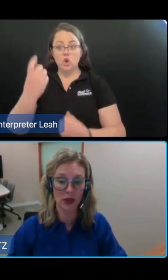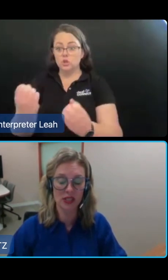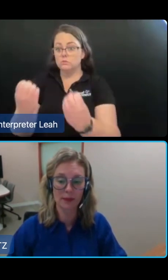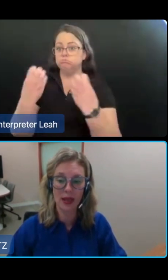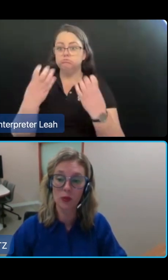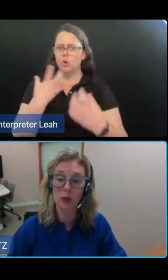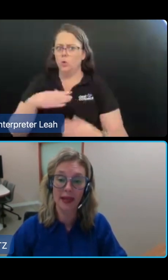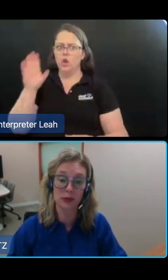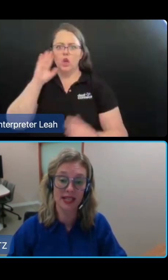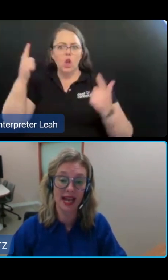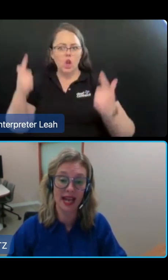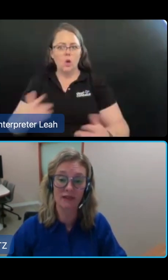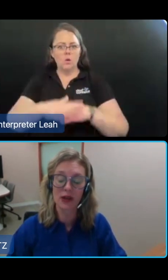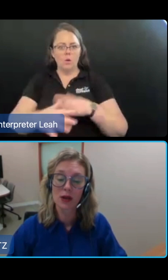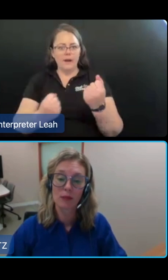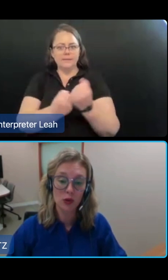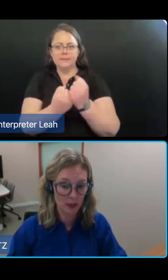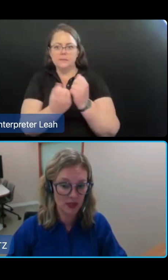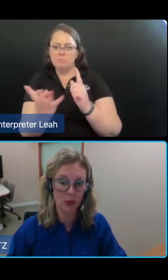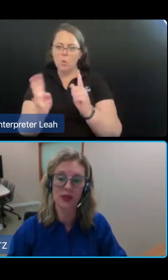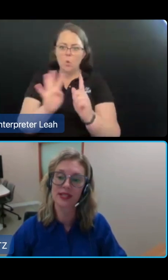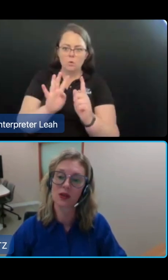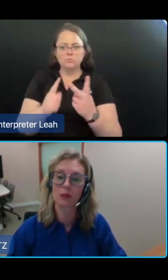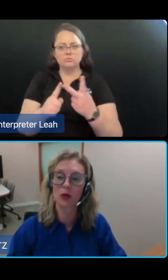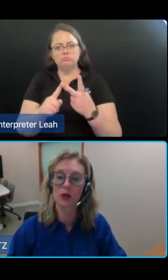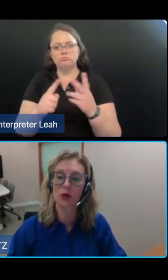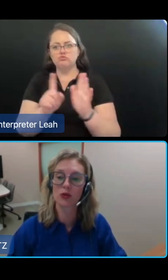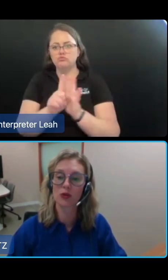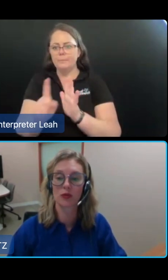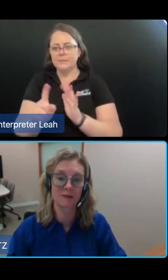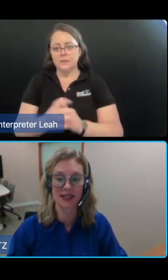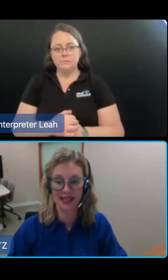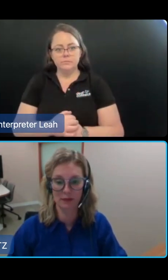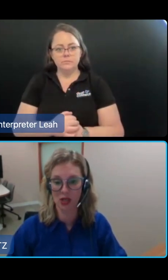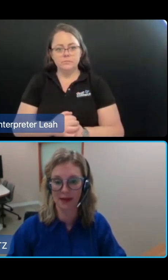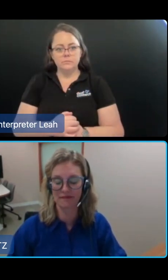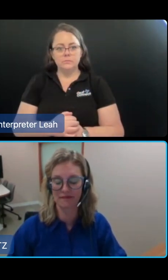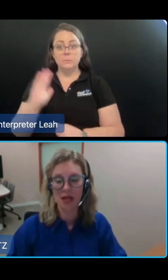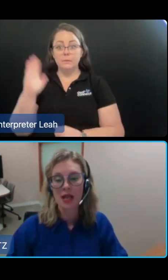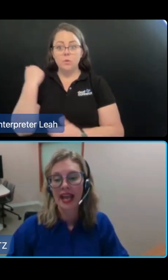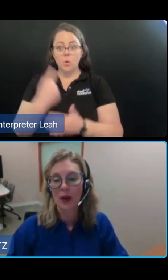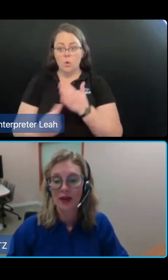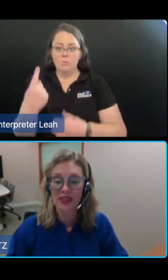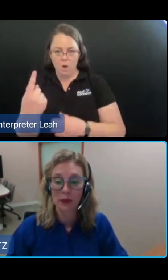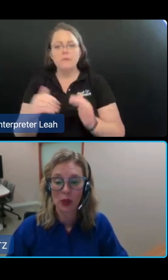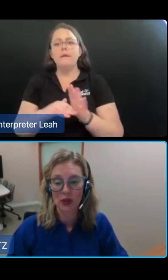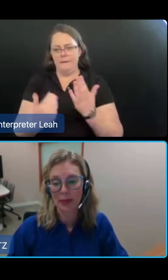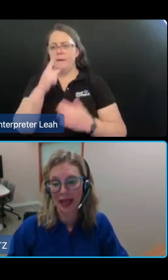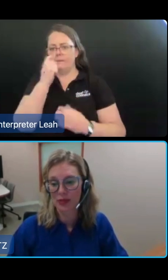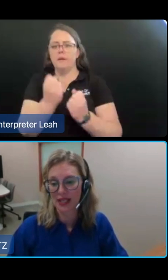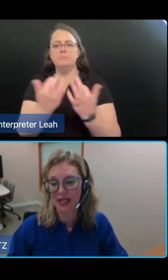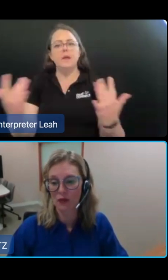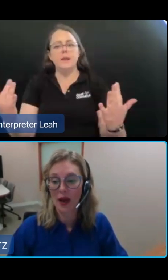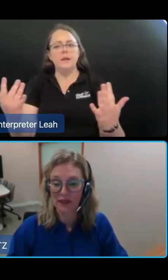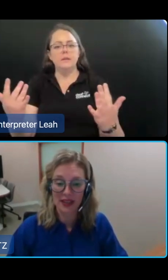to what we heard, people will be able to have multiple supporters or multiple representatives at the same time. However, they will